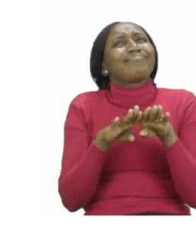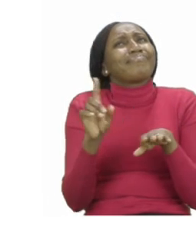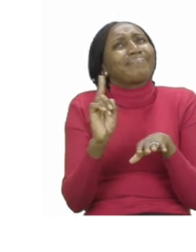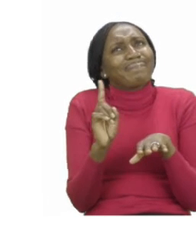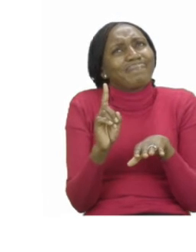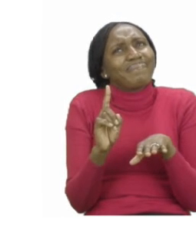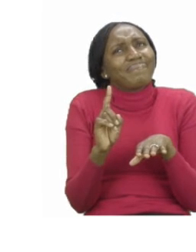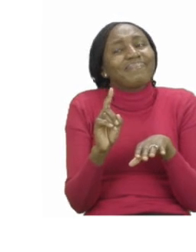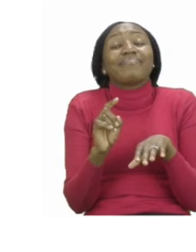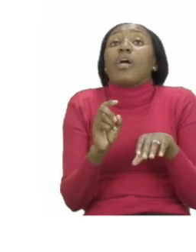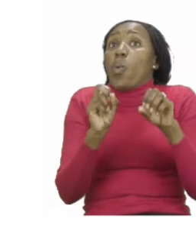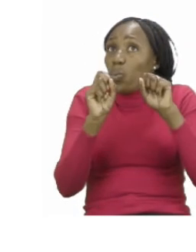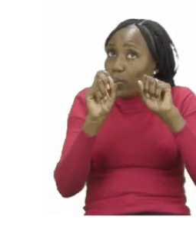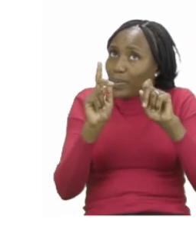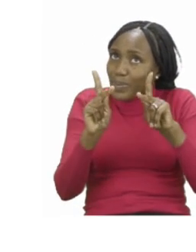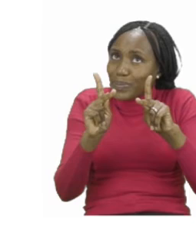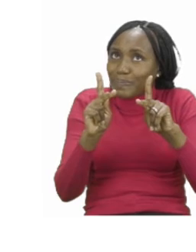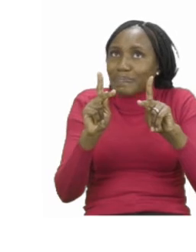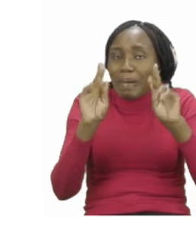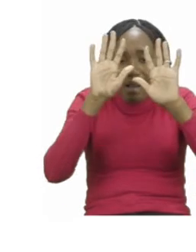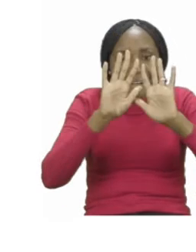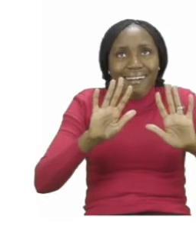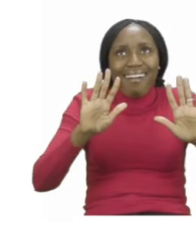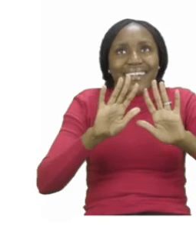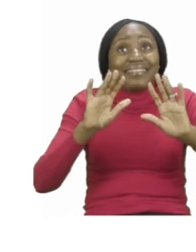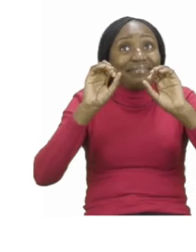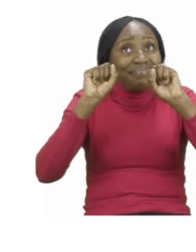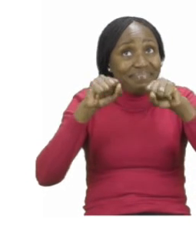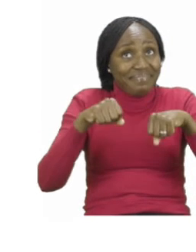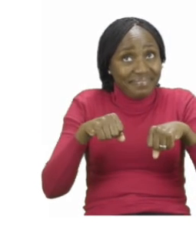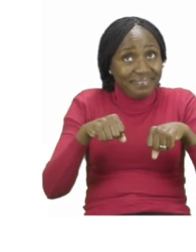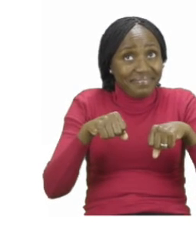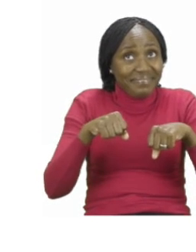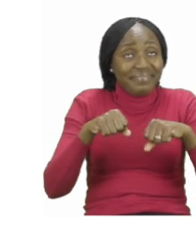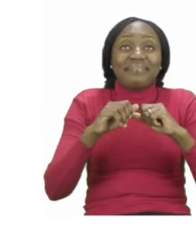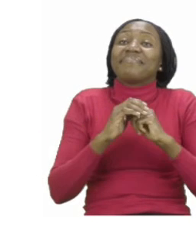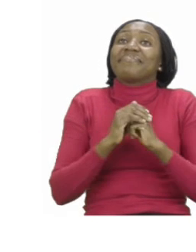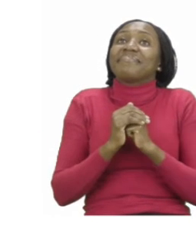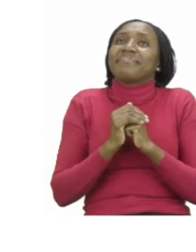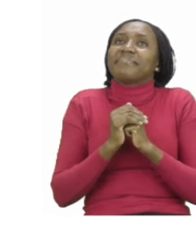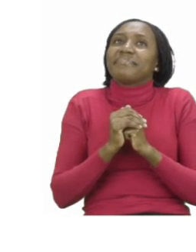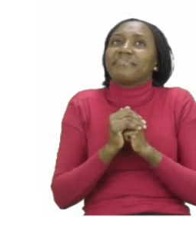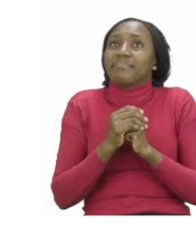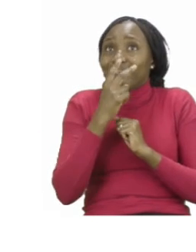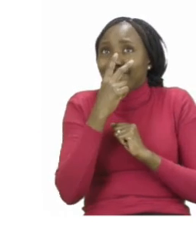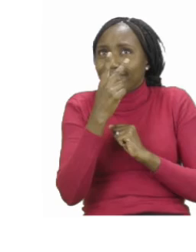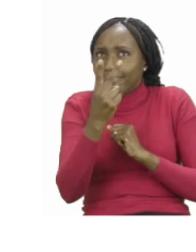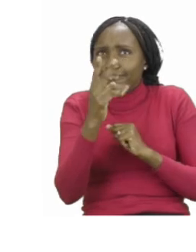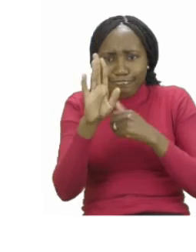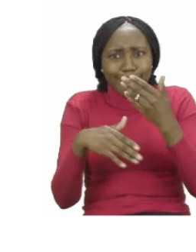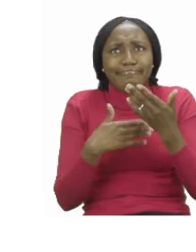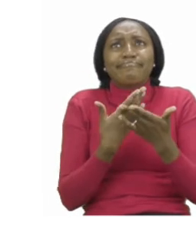We need to color. We Now boys and girls look at these pictures